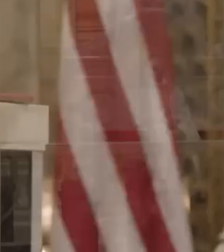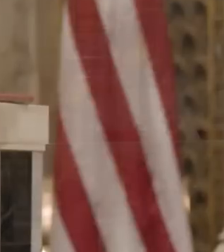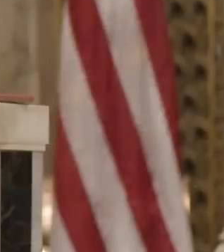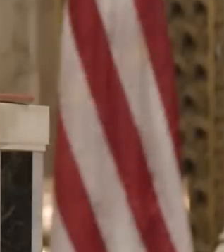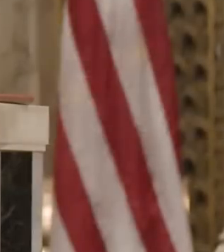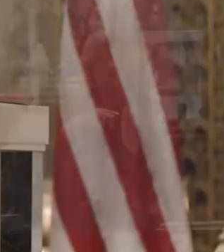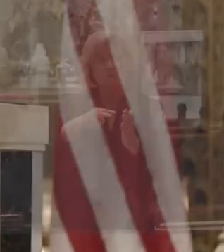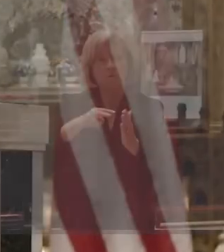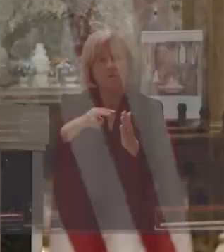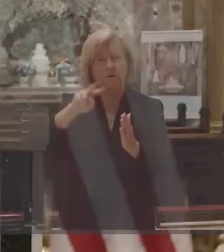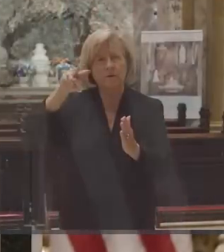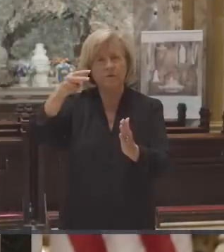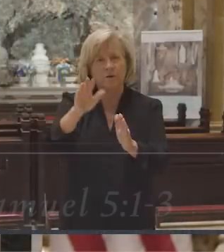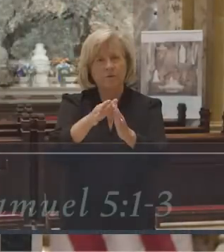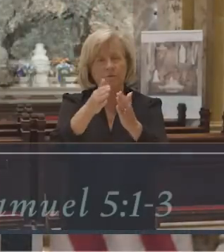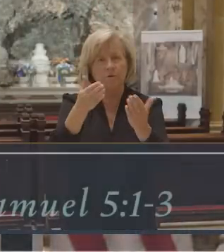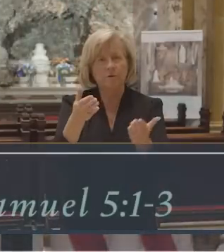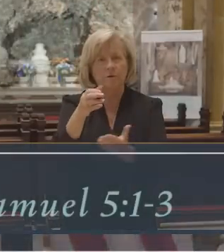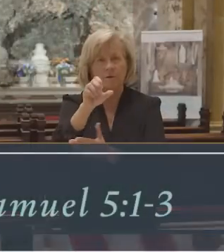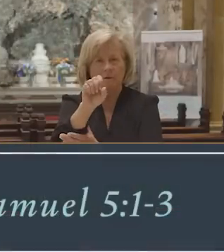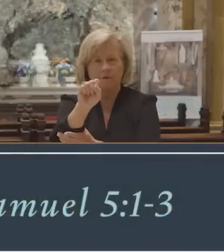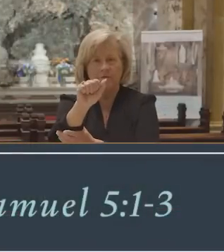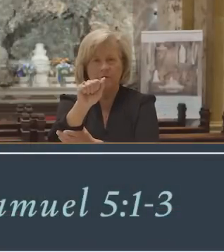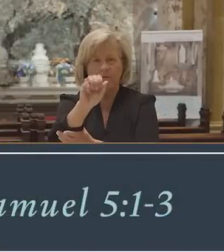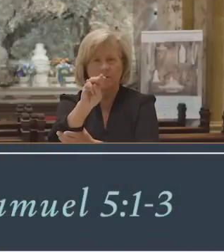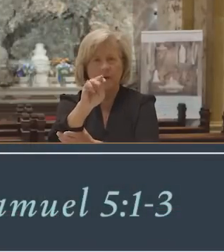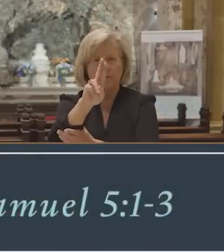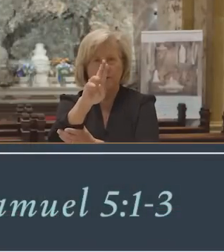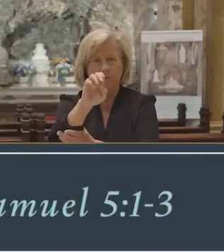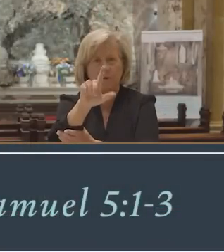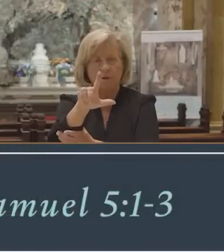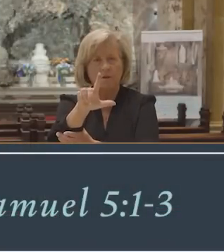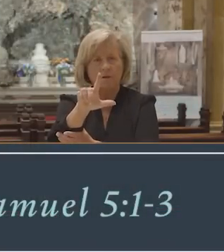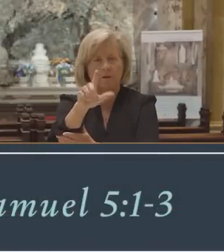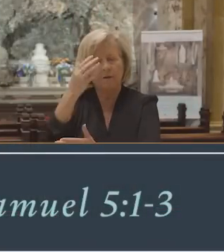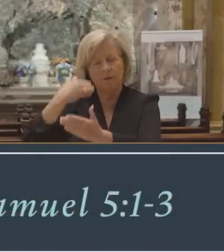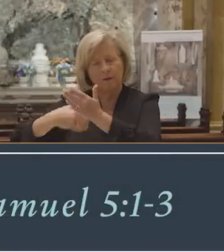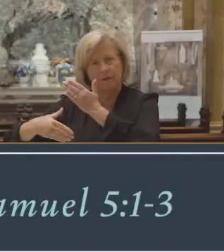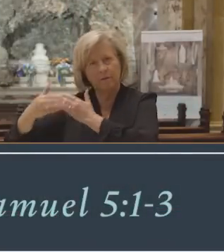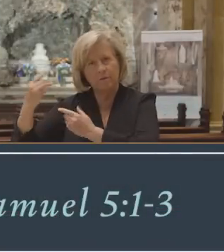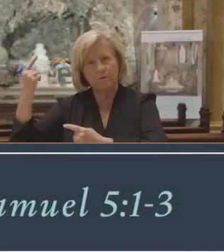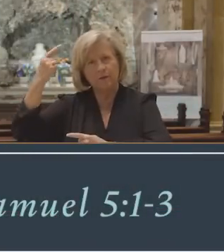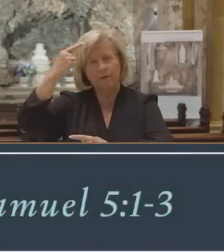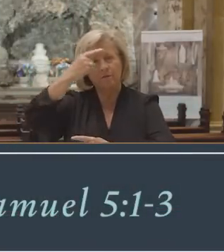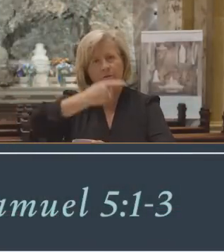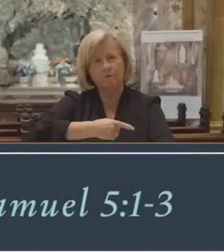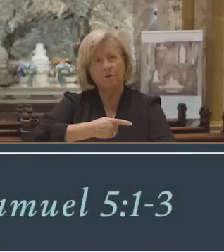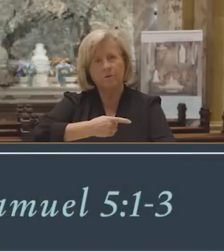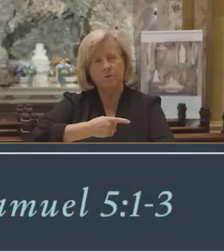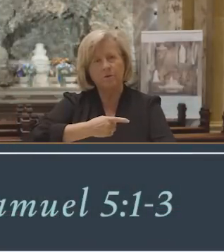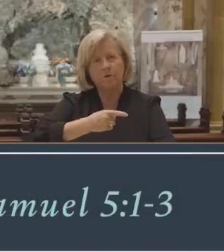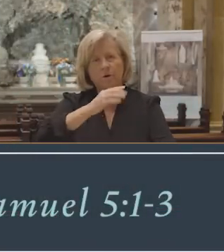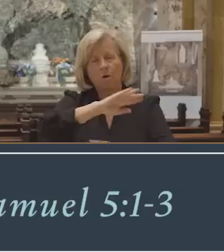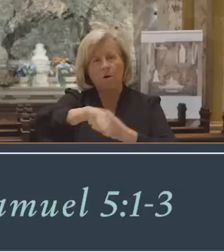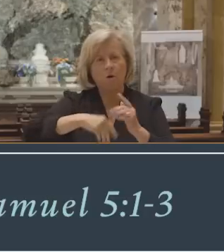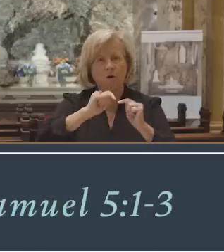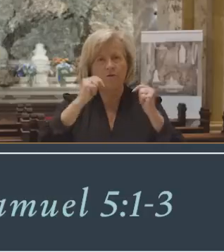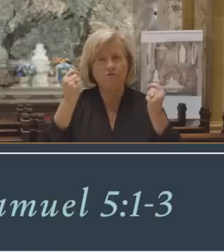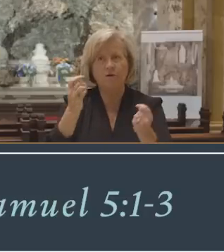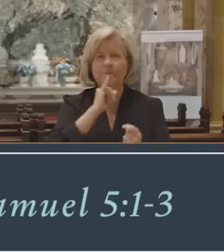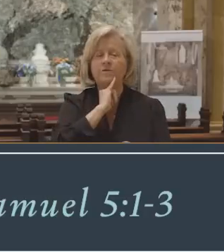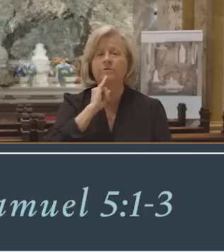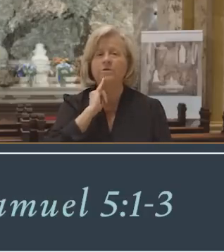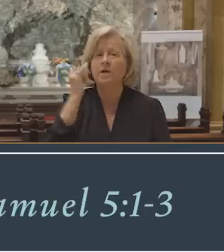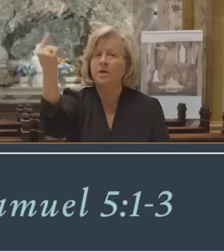A reading from the second book of Samuel. In those days, all the tribes of Israel came to